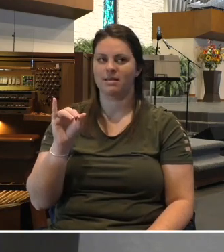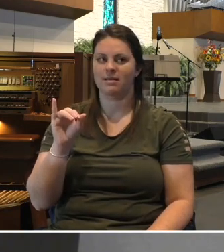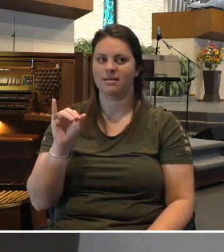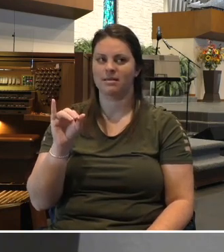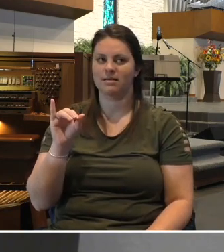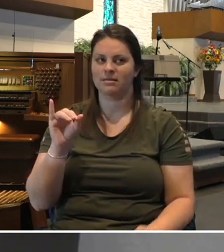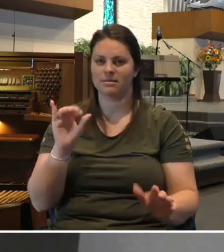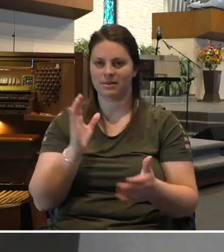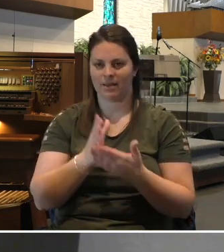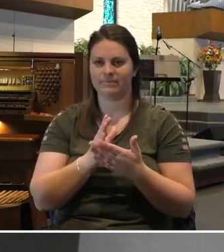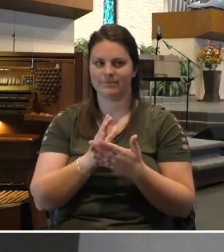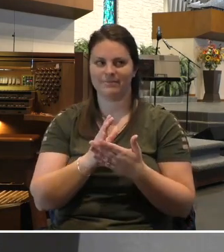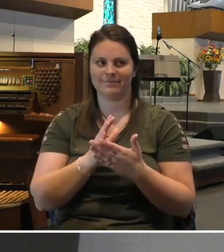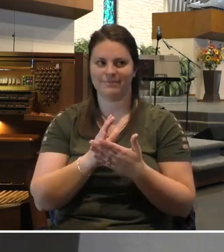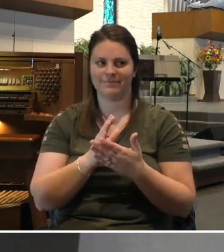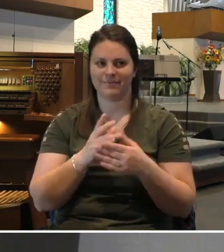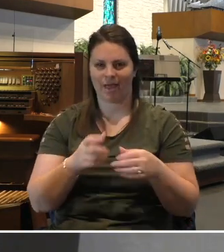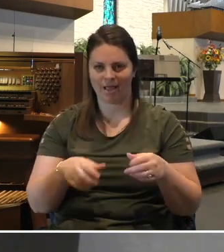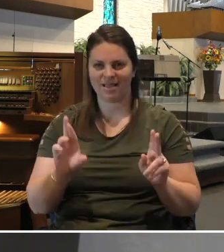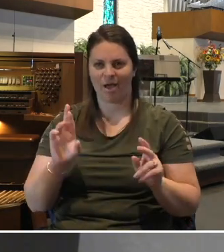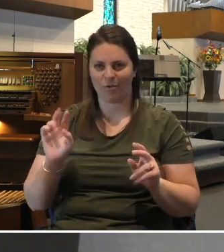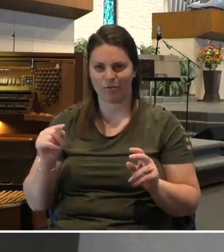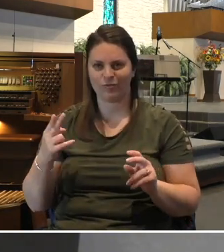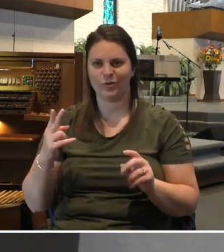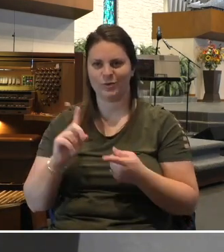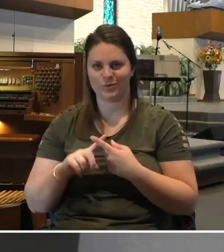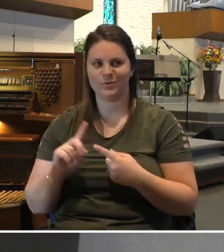you. Say yes to getting a Stephen minister.